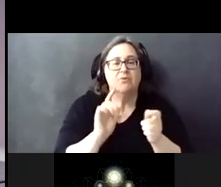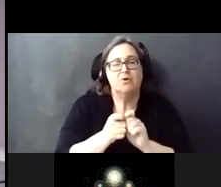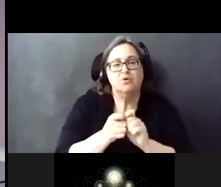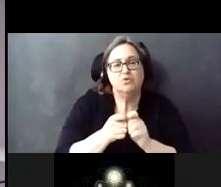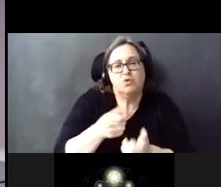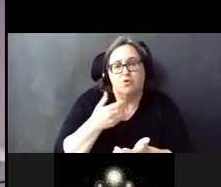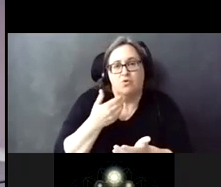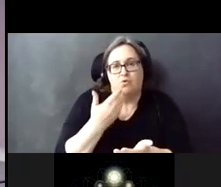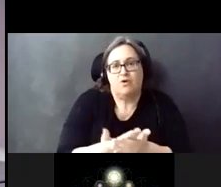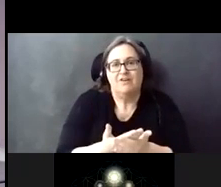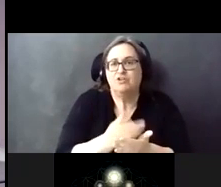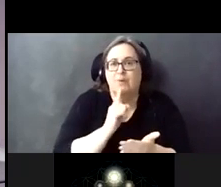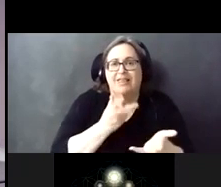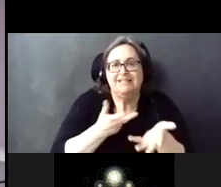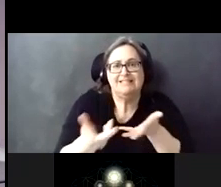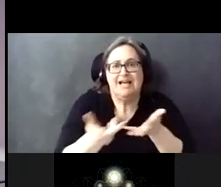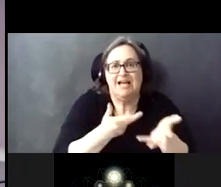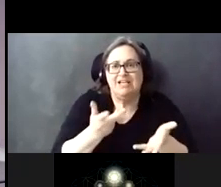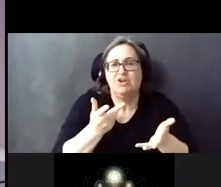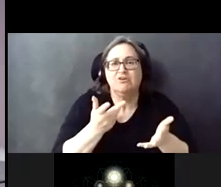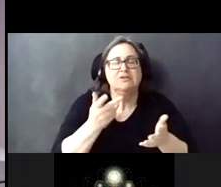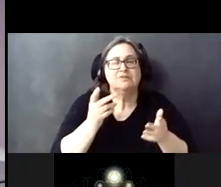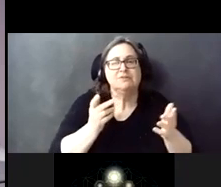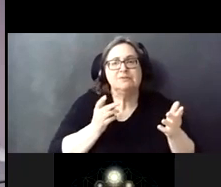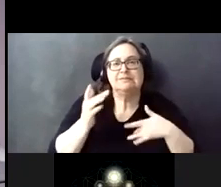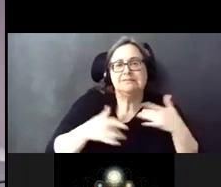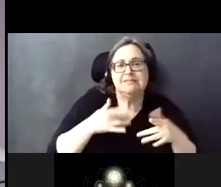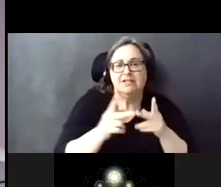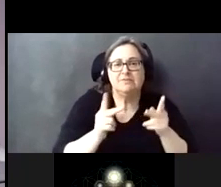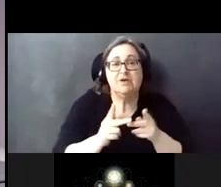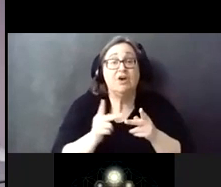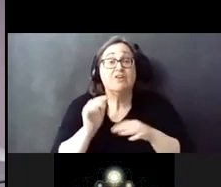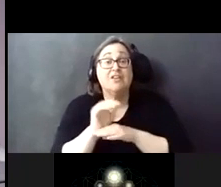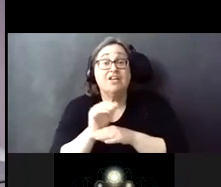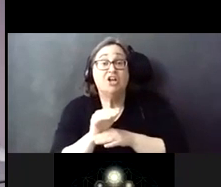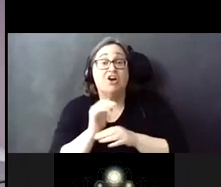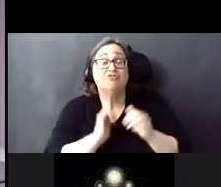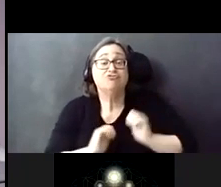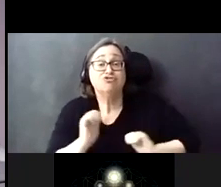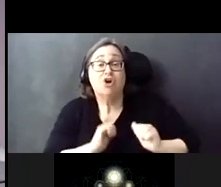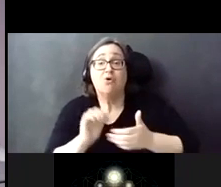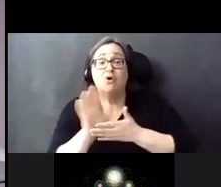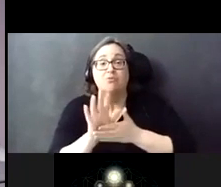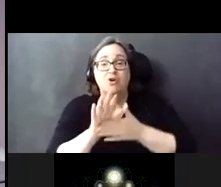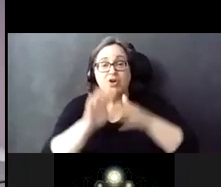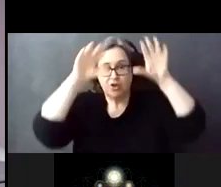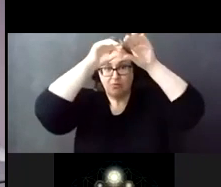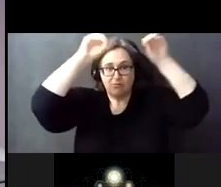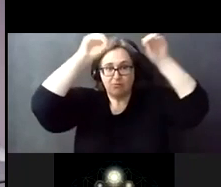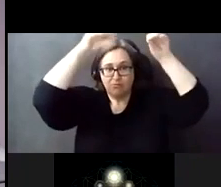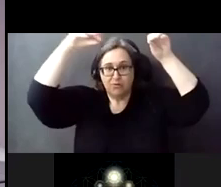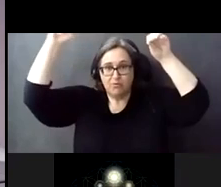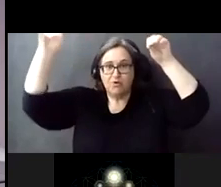and animated space. In a night of a show or a premiere of a movie, the panels overhead will provide color changing